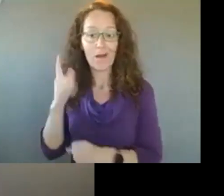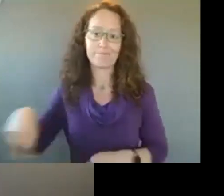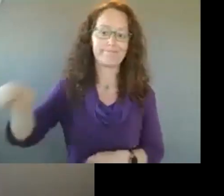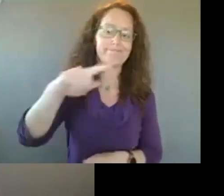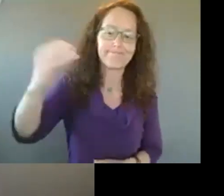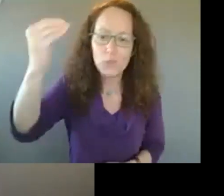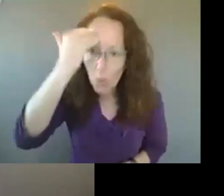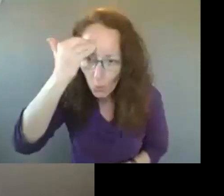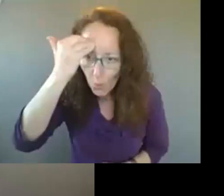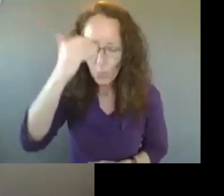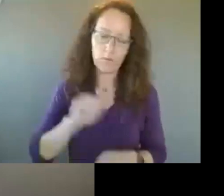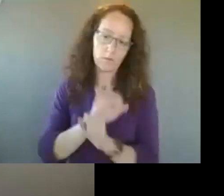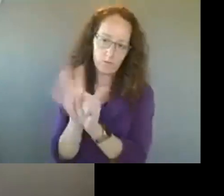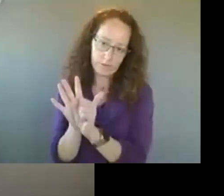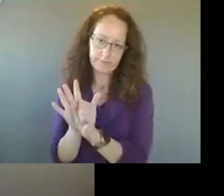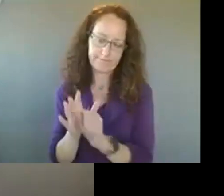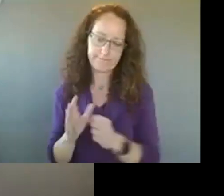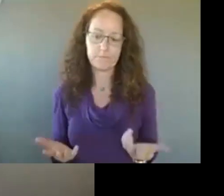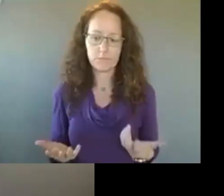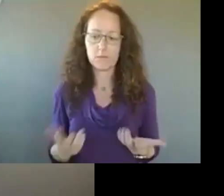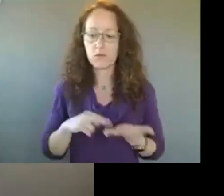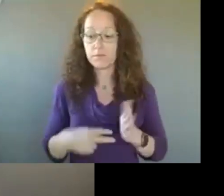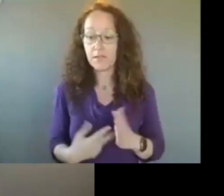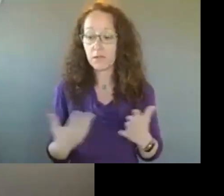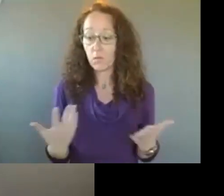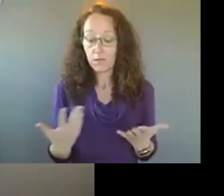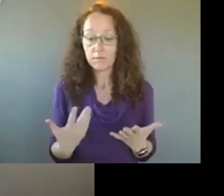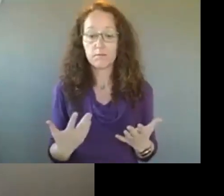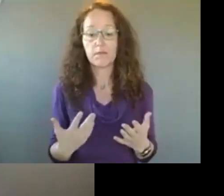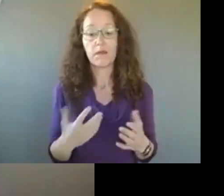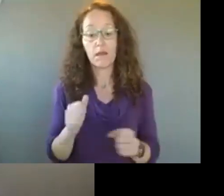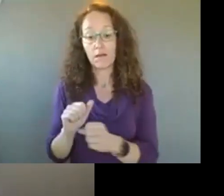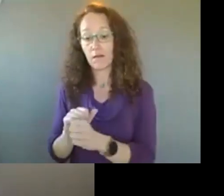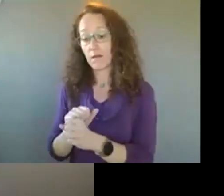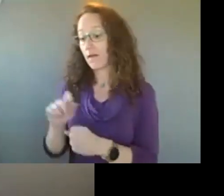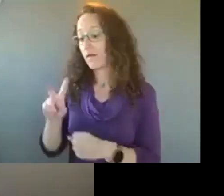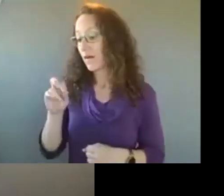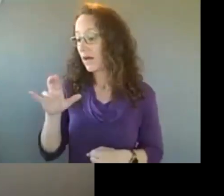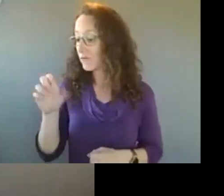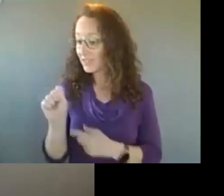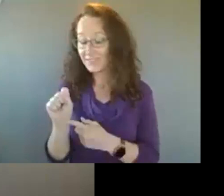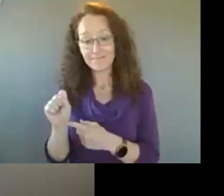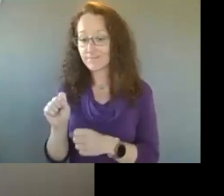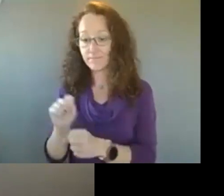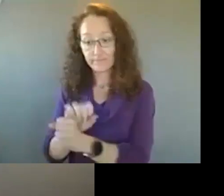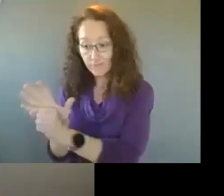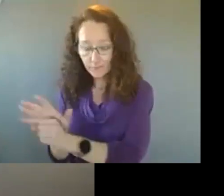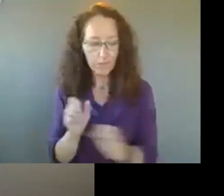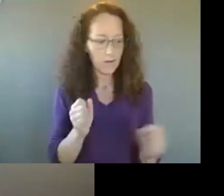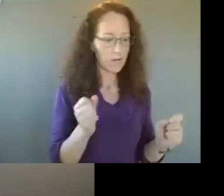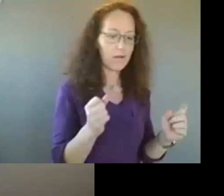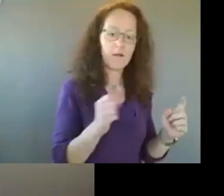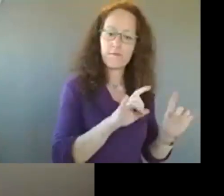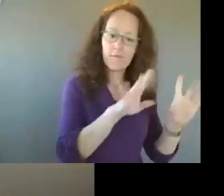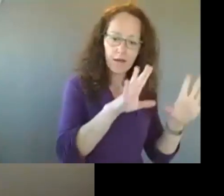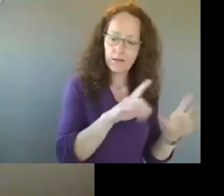And what we mean is that proximity to the virus, whether that be the virus of violence or the virus of COVID is largely spread